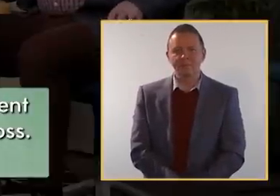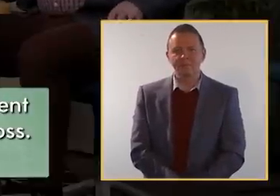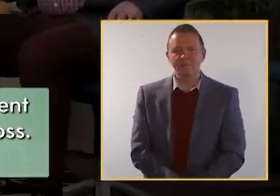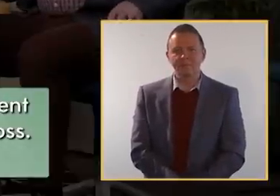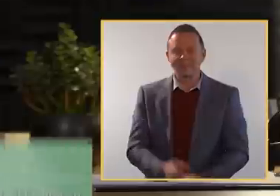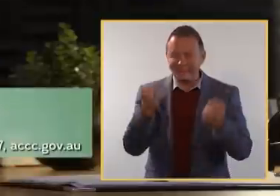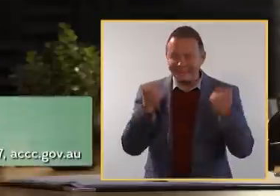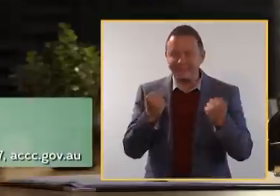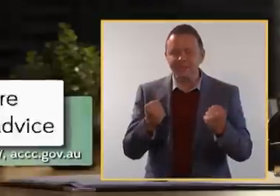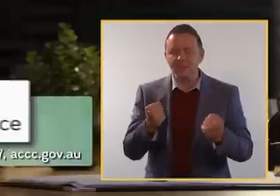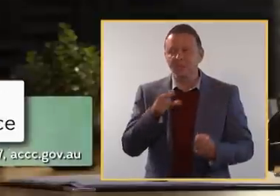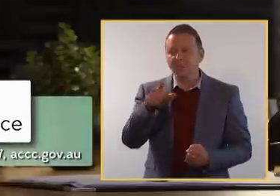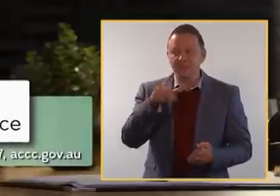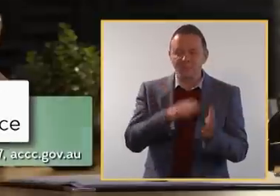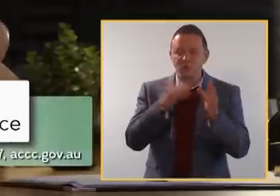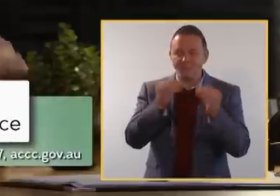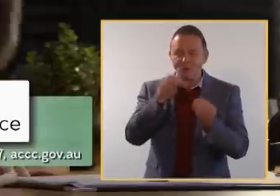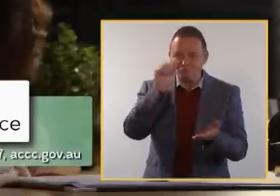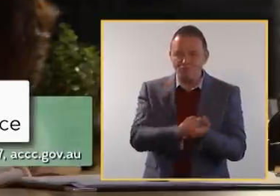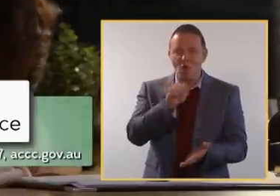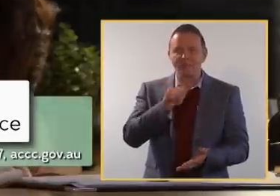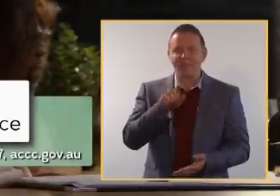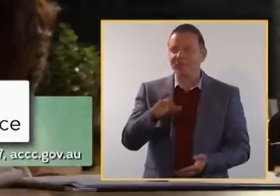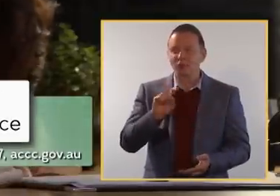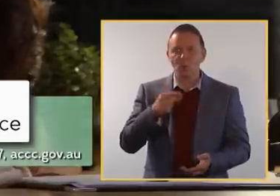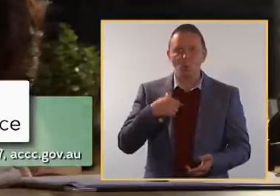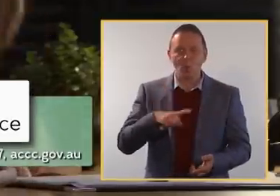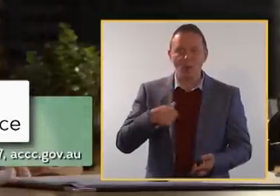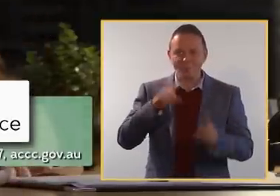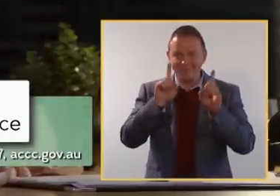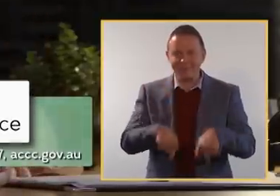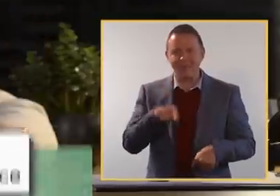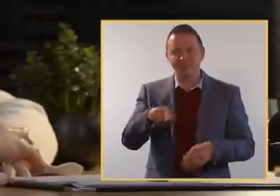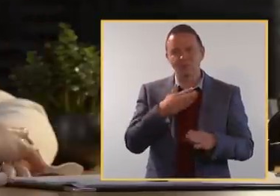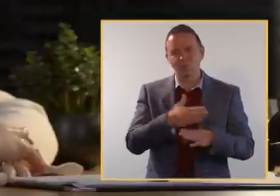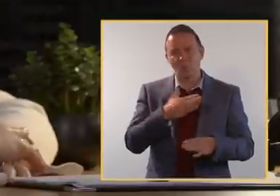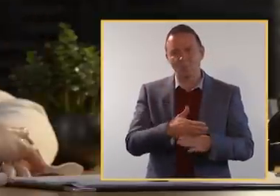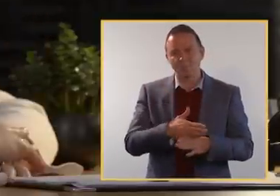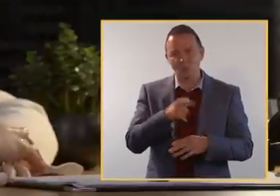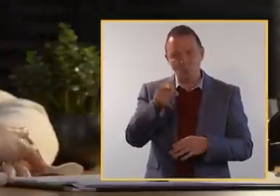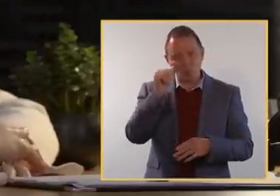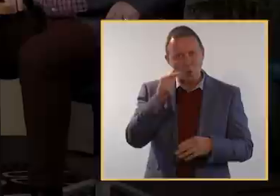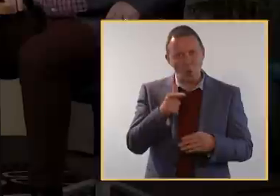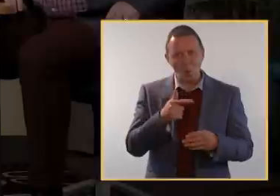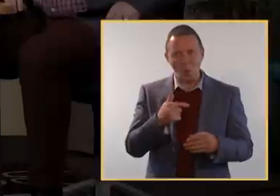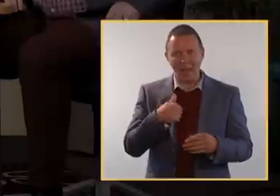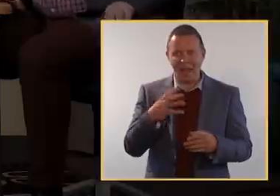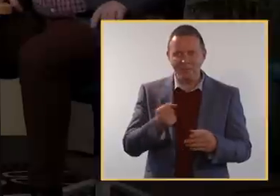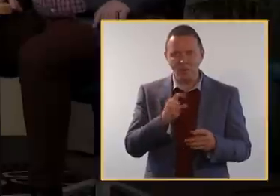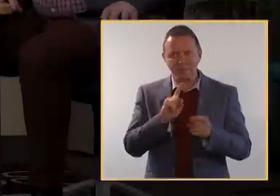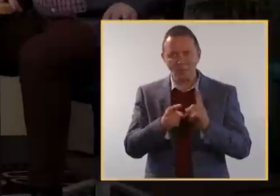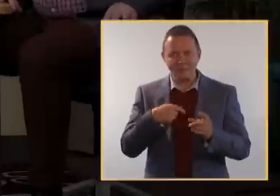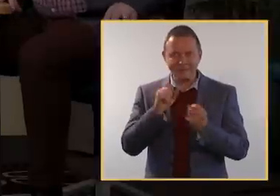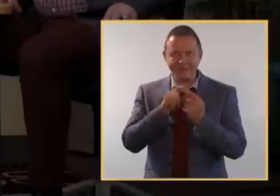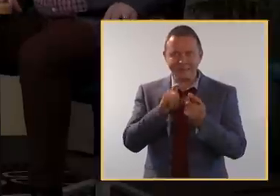for hearing loss. Gah! She's right! This isn't why I became an audiologist. Do you know